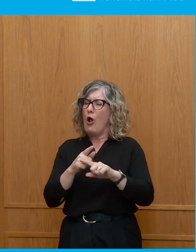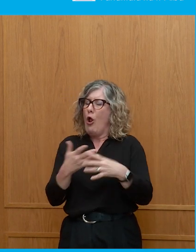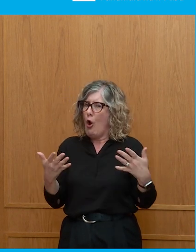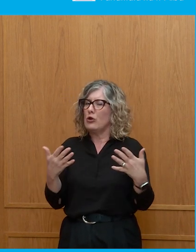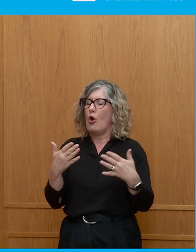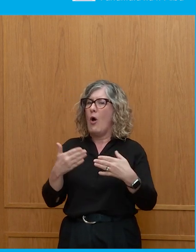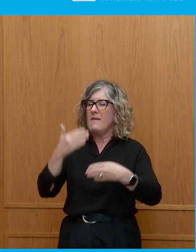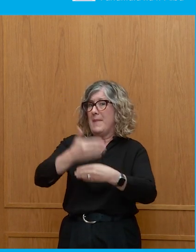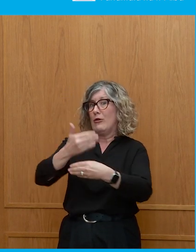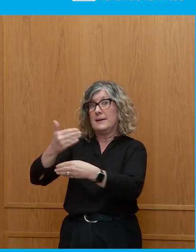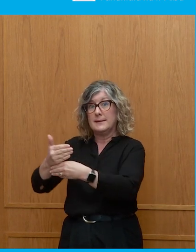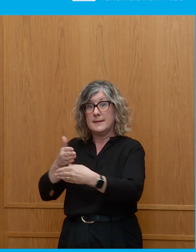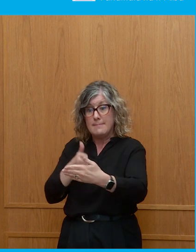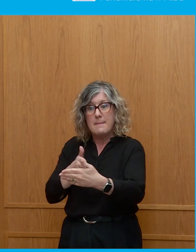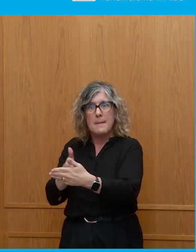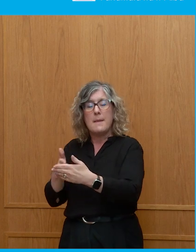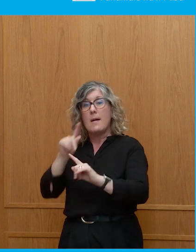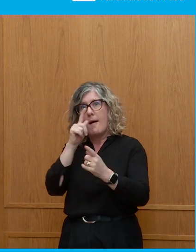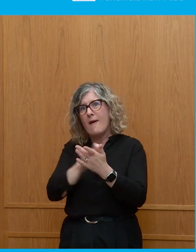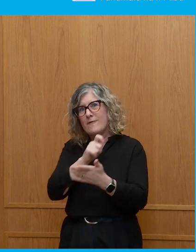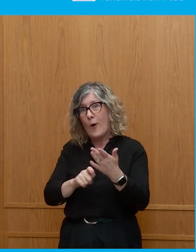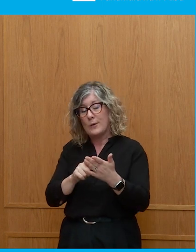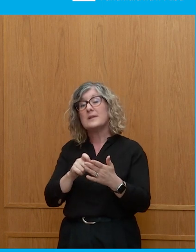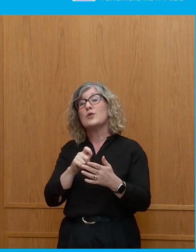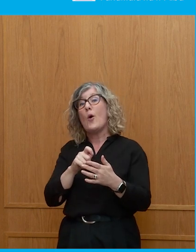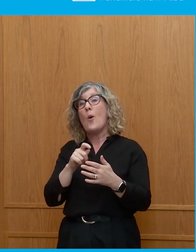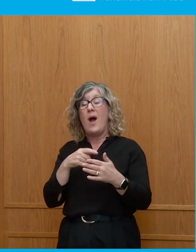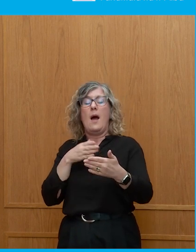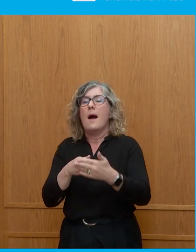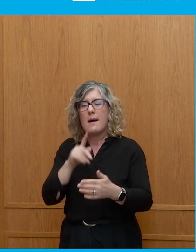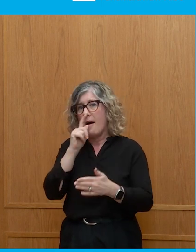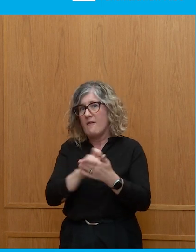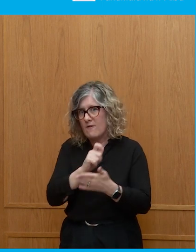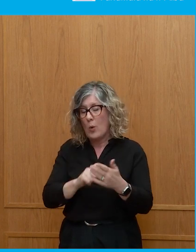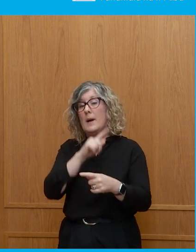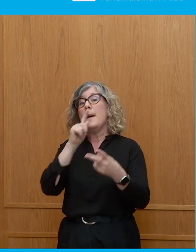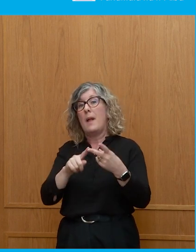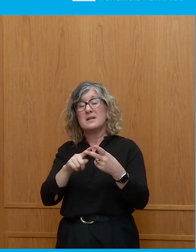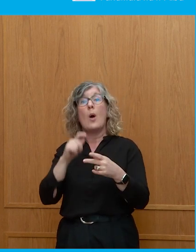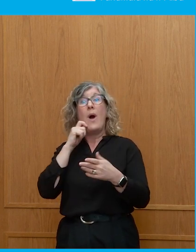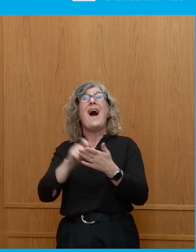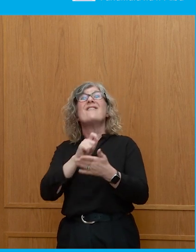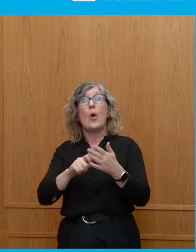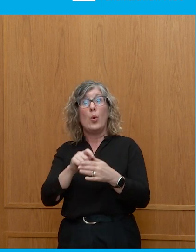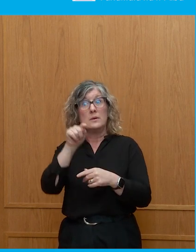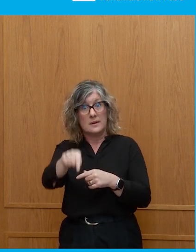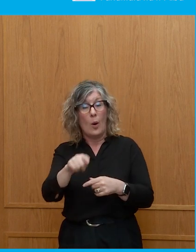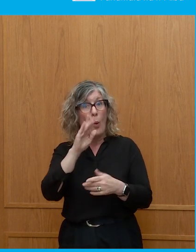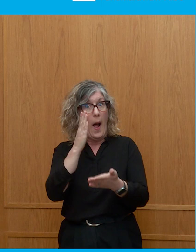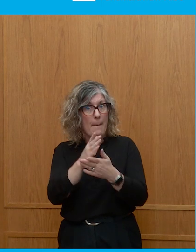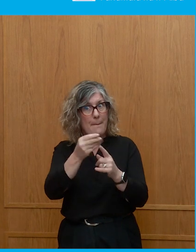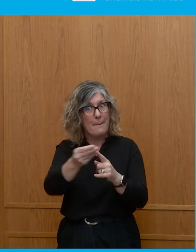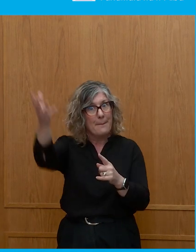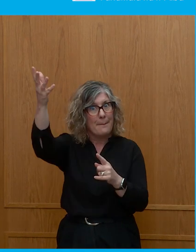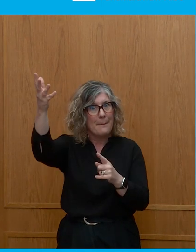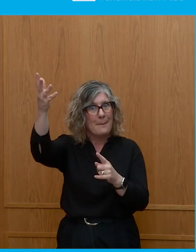And then a question of whether or not your vote will actually see the light of day. And so there's a real danger. And it's most obvious